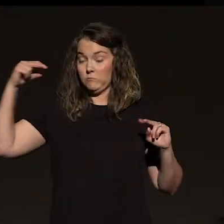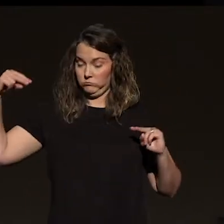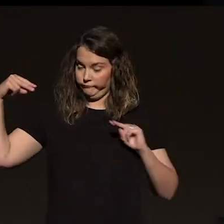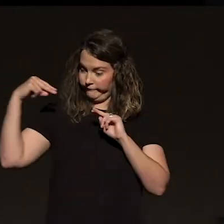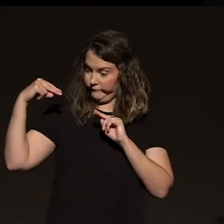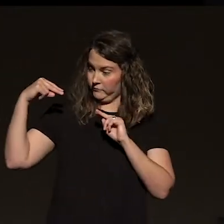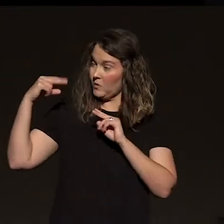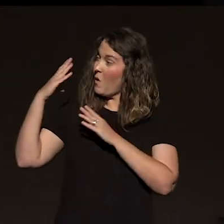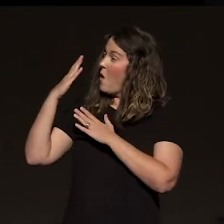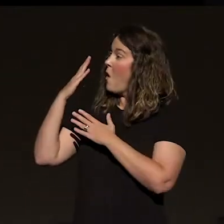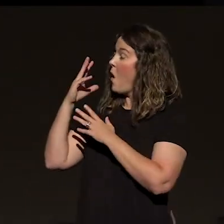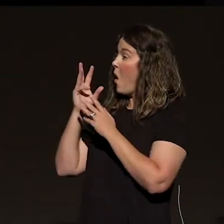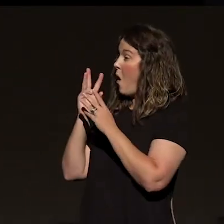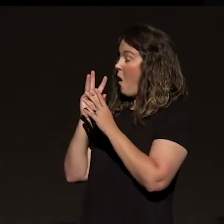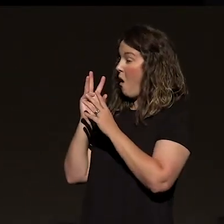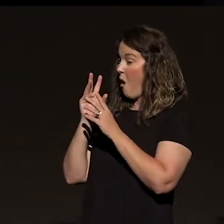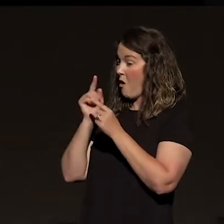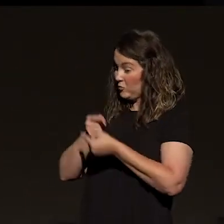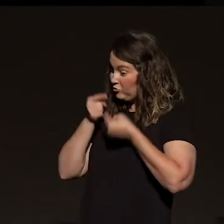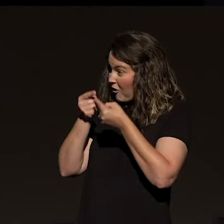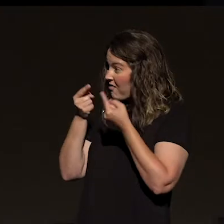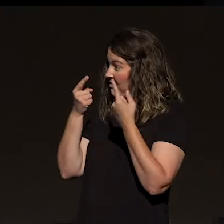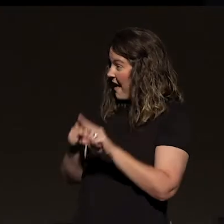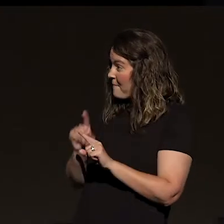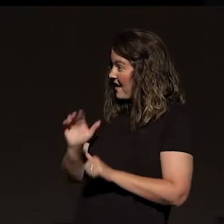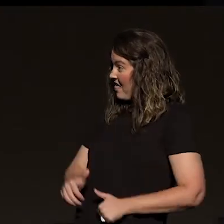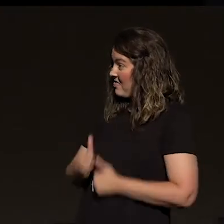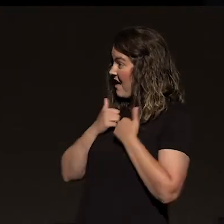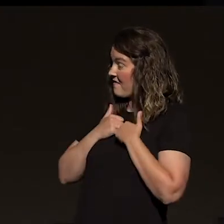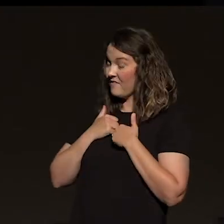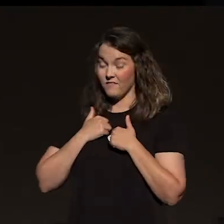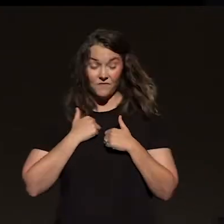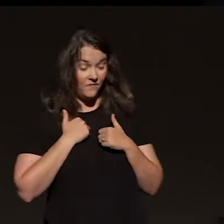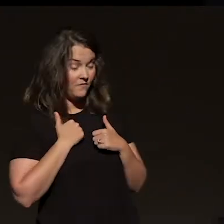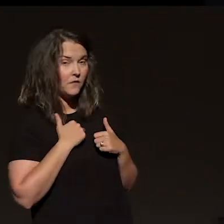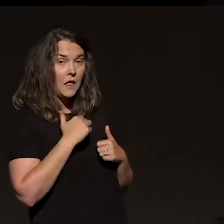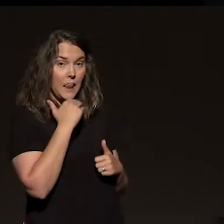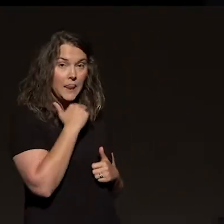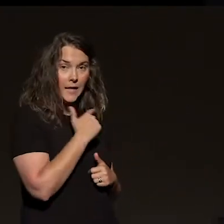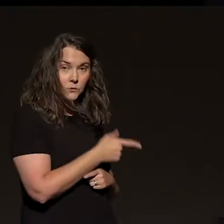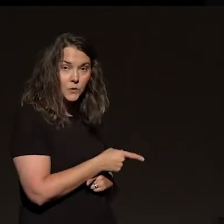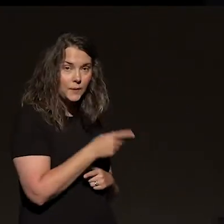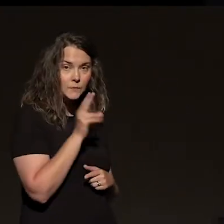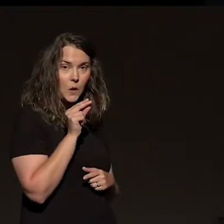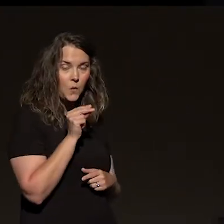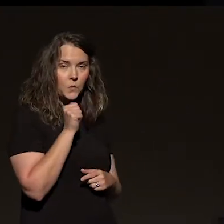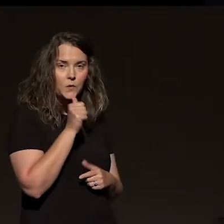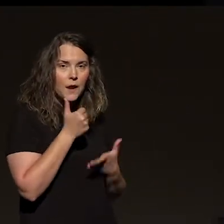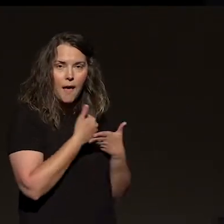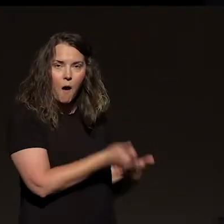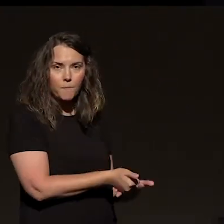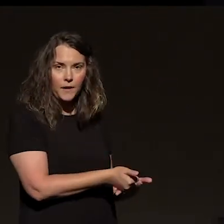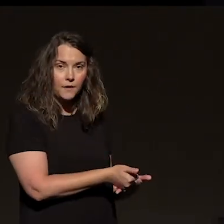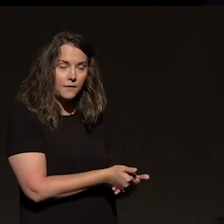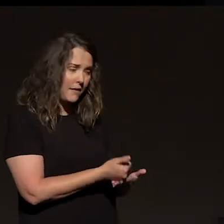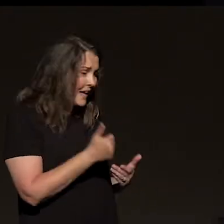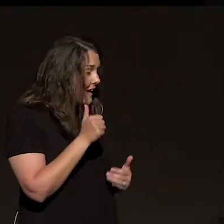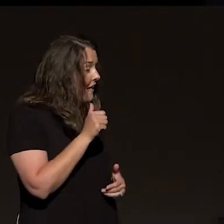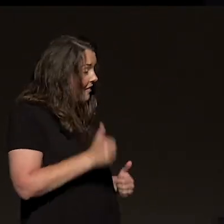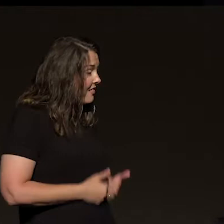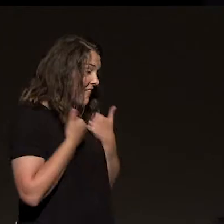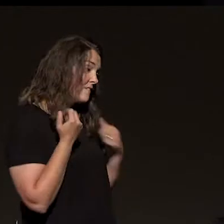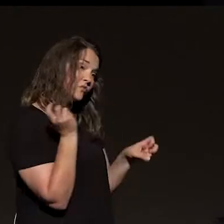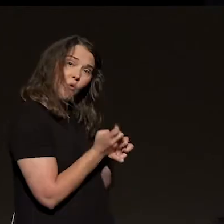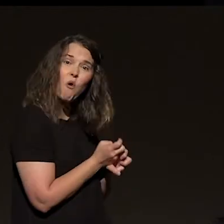storms a part of life? And I want the oldest person in the room to tell the truth. Don't lie. Hey, you're not doing your kids a favor if you lie to them and go, oh no, life's never hard. No, life is hard.